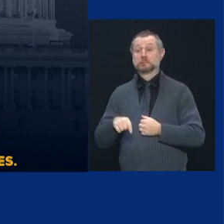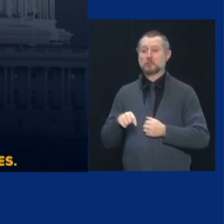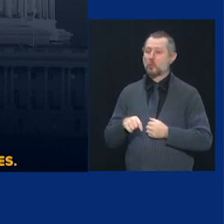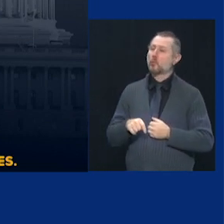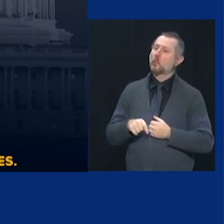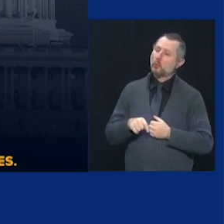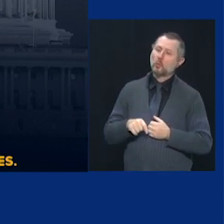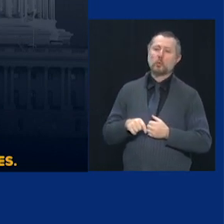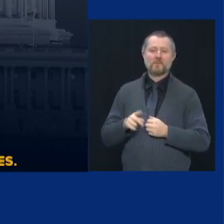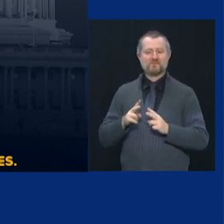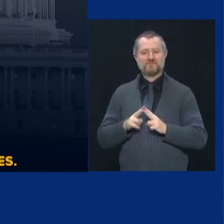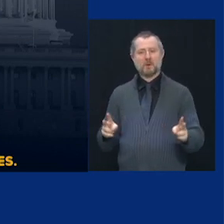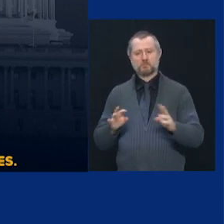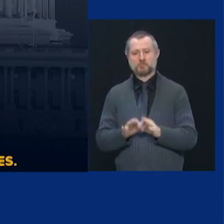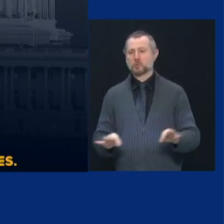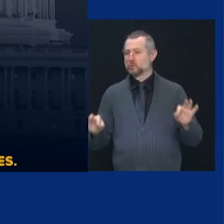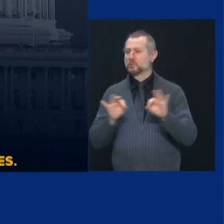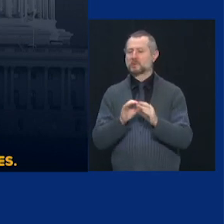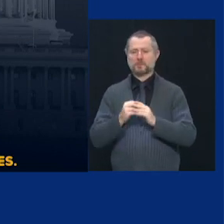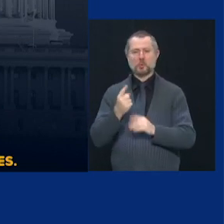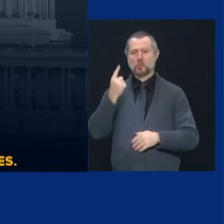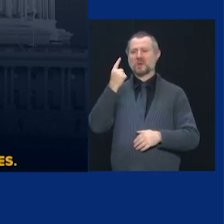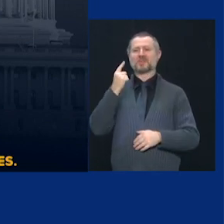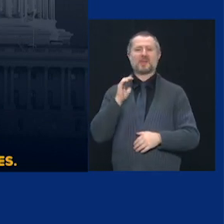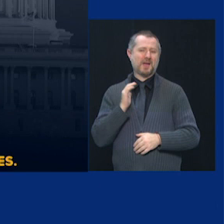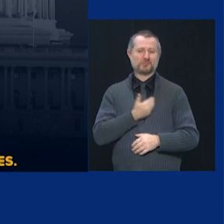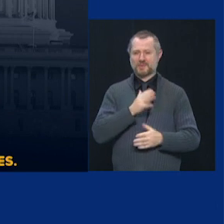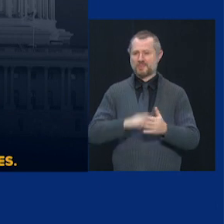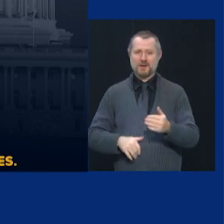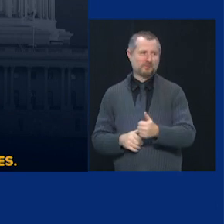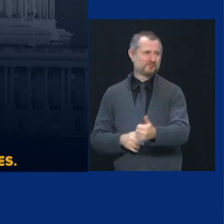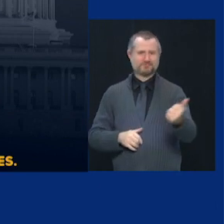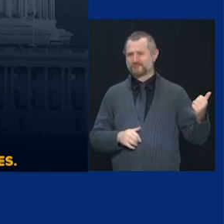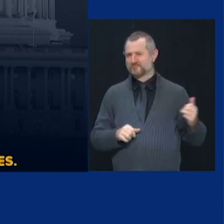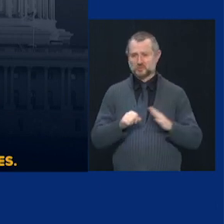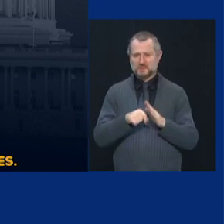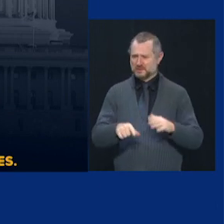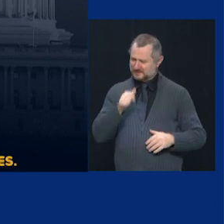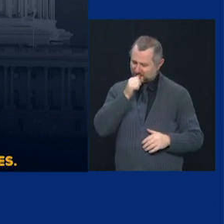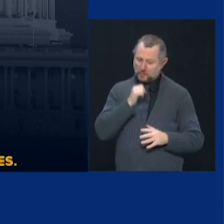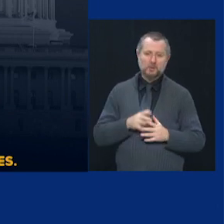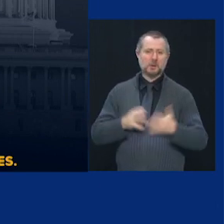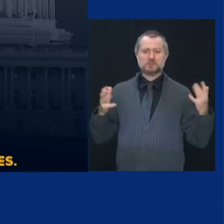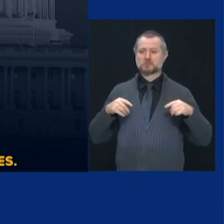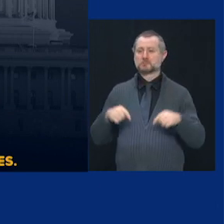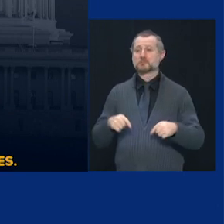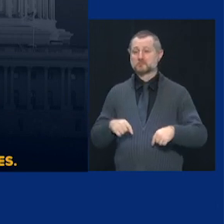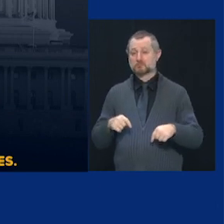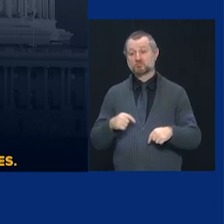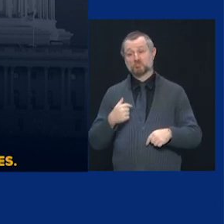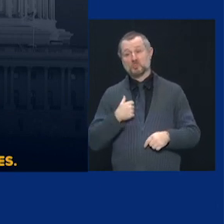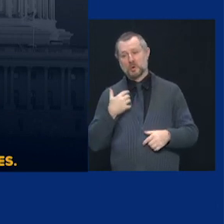And we sent a letter to Congress today that was co-signed by